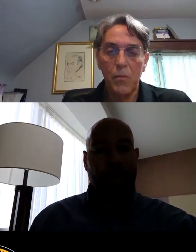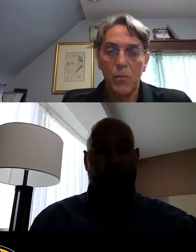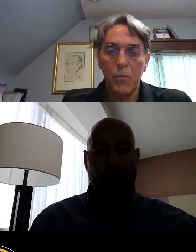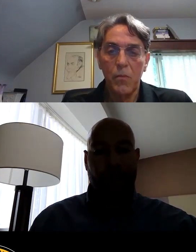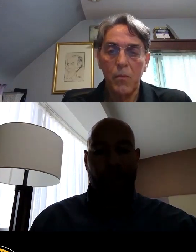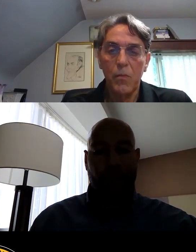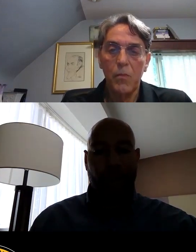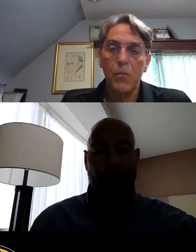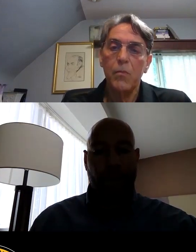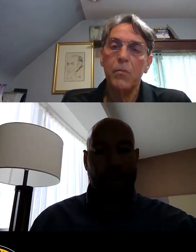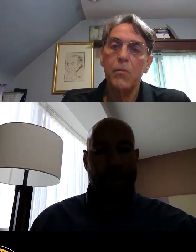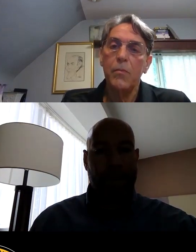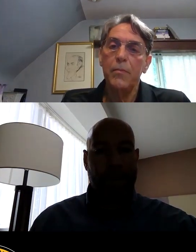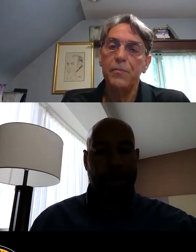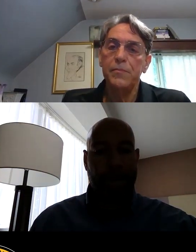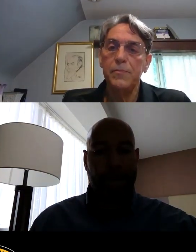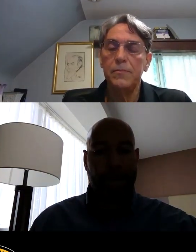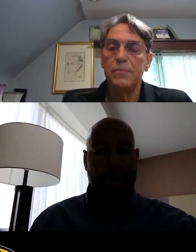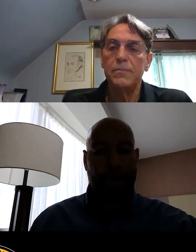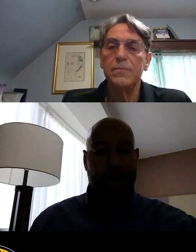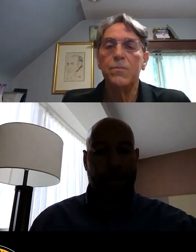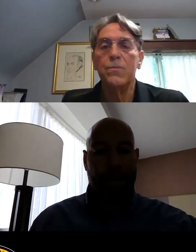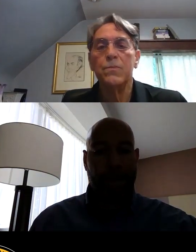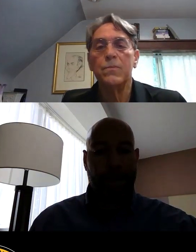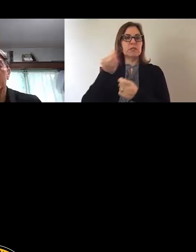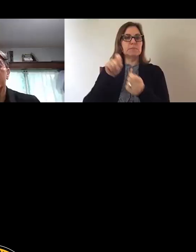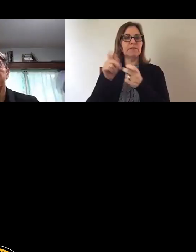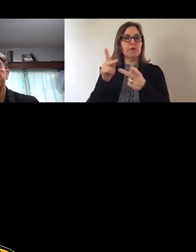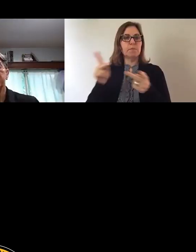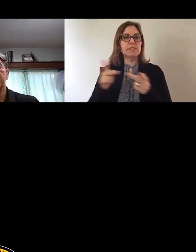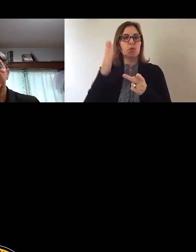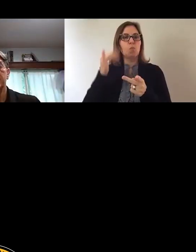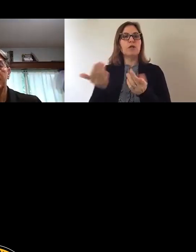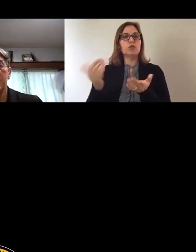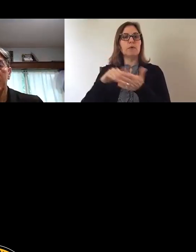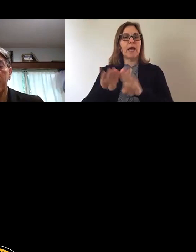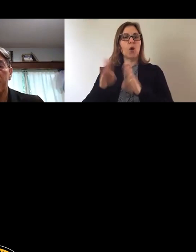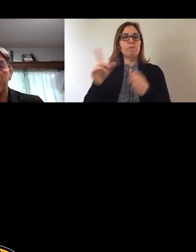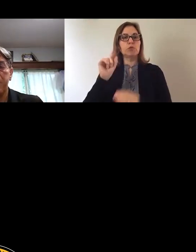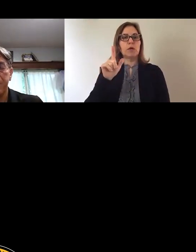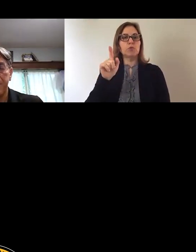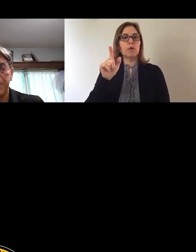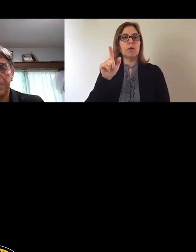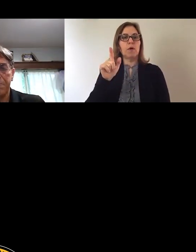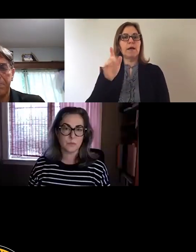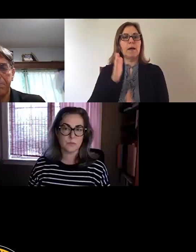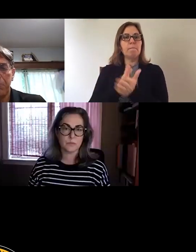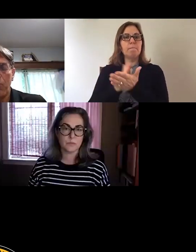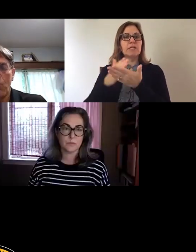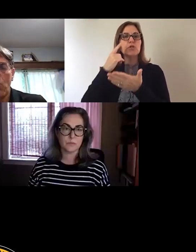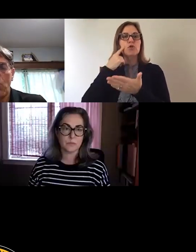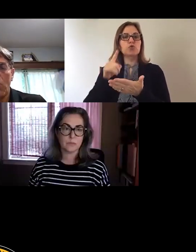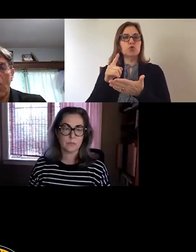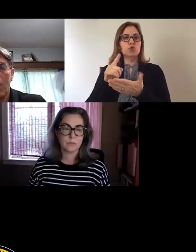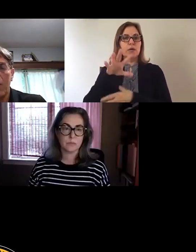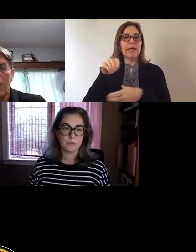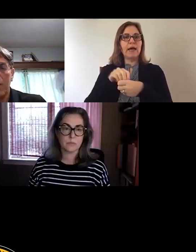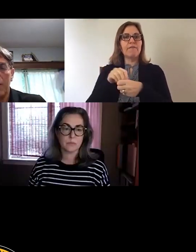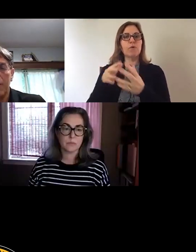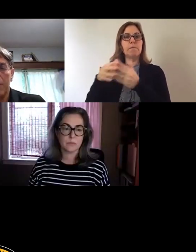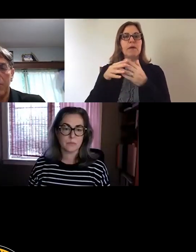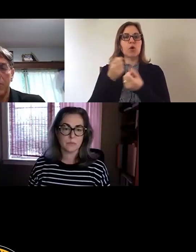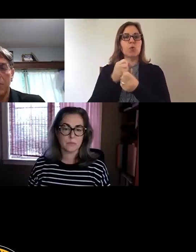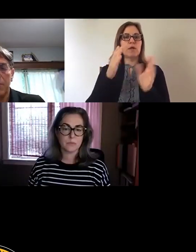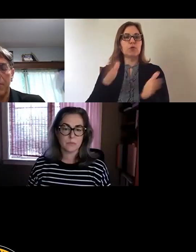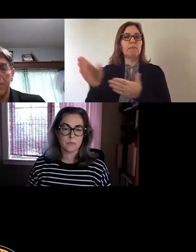Levels for Designated Positions so as to Reopen the 2021 Budget to Account for American Rescue Plan Funding, and